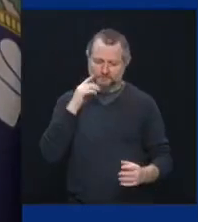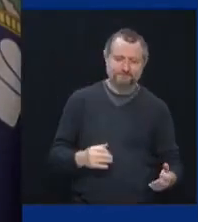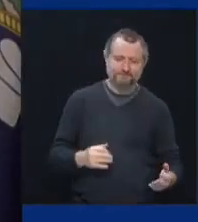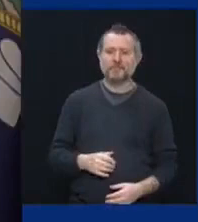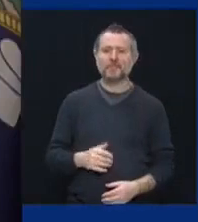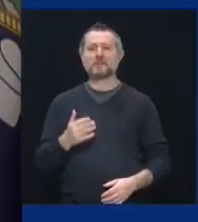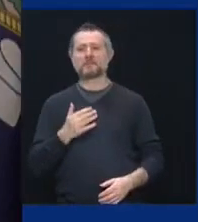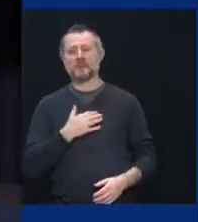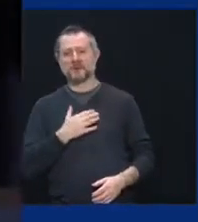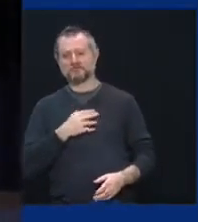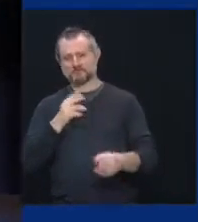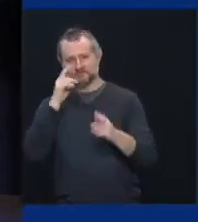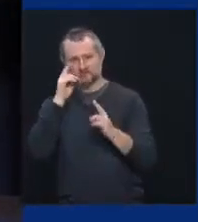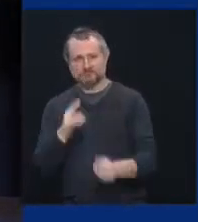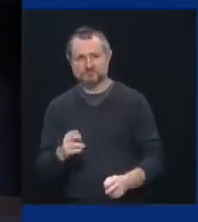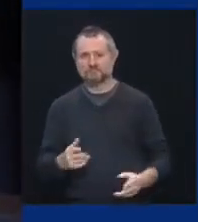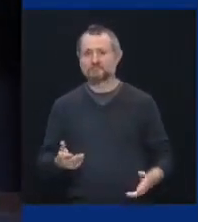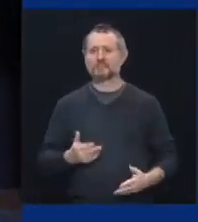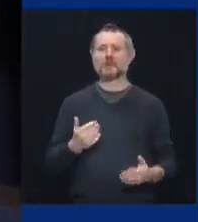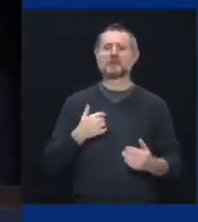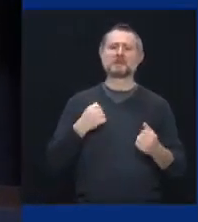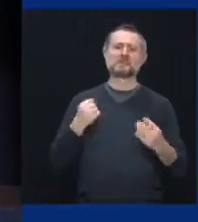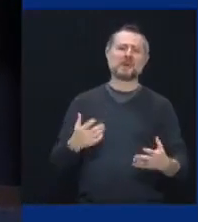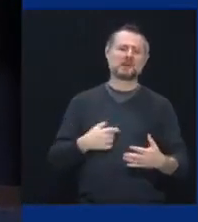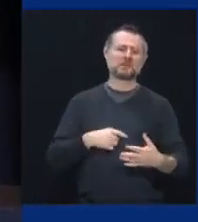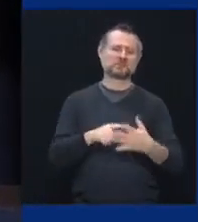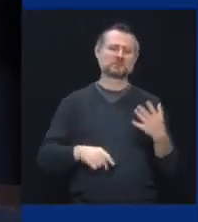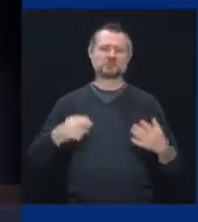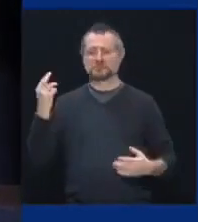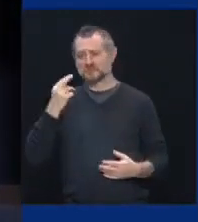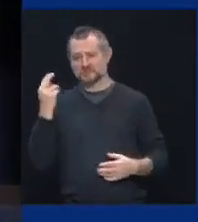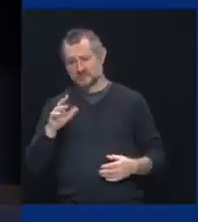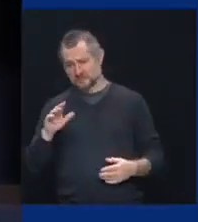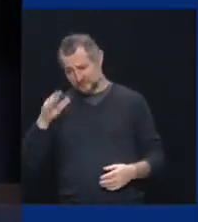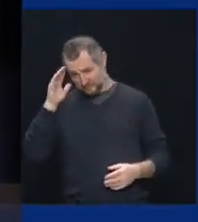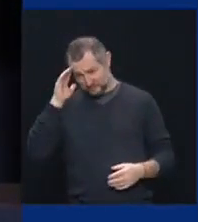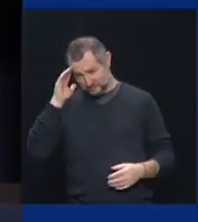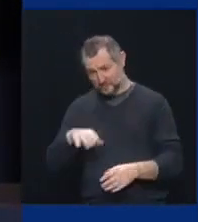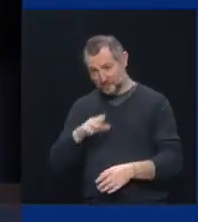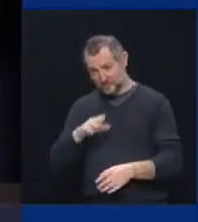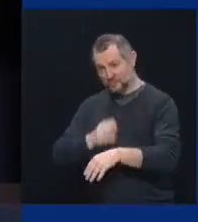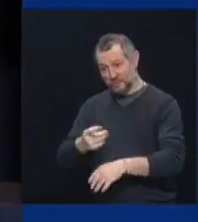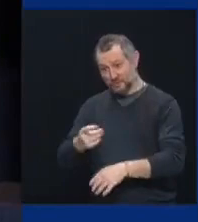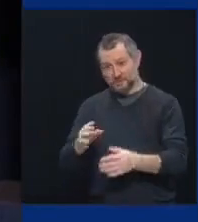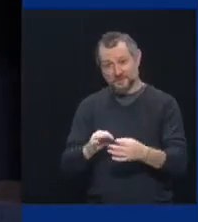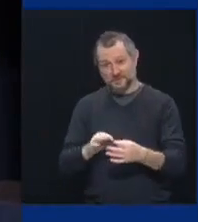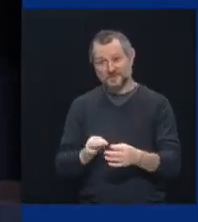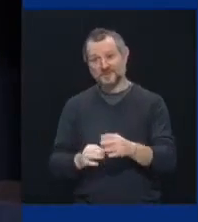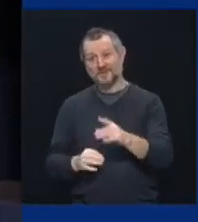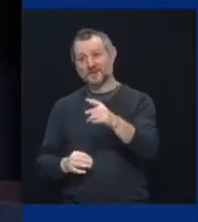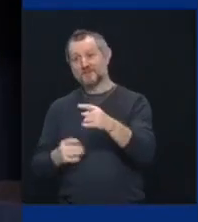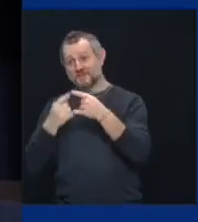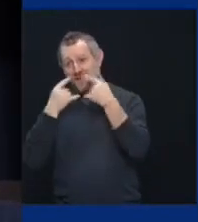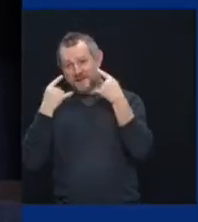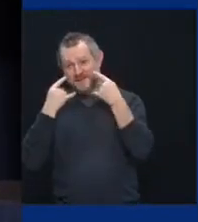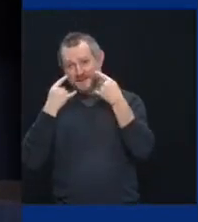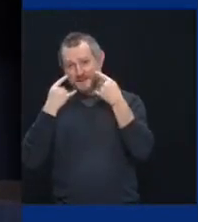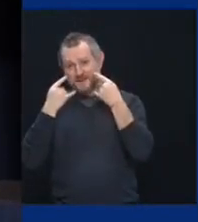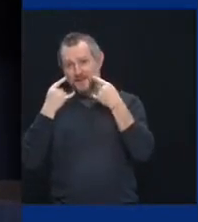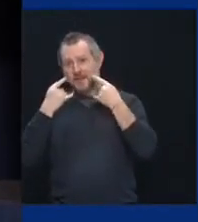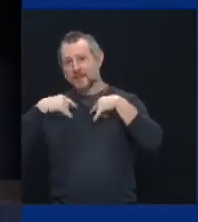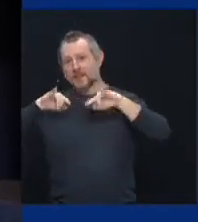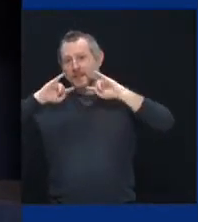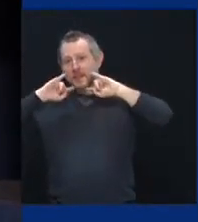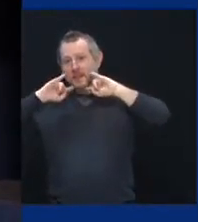be here. For a lot of reasons. And listen to your daughter and seeing your mask with both sides. I am